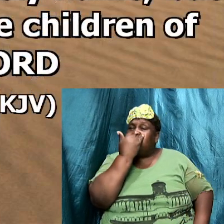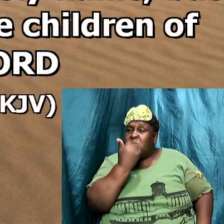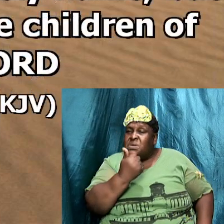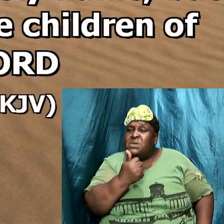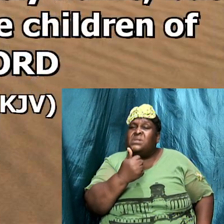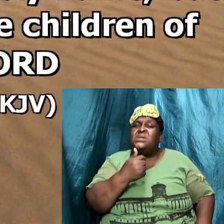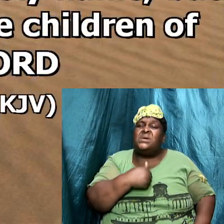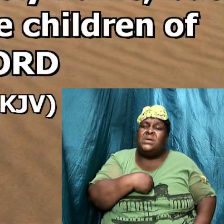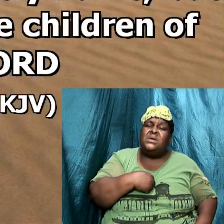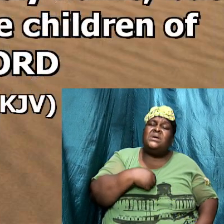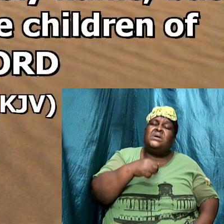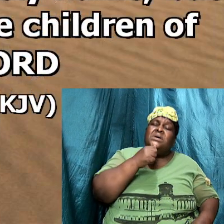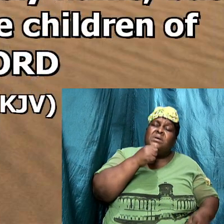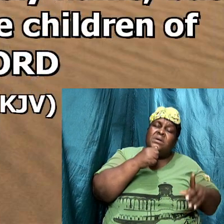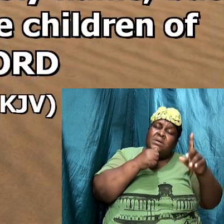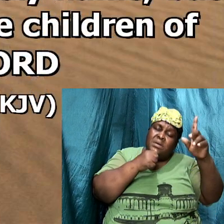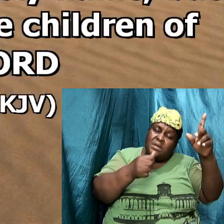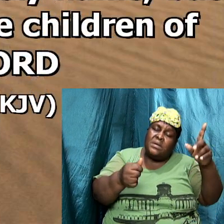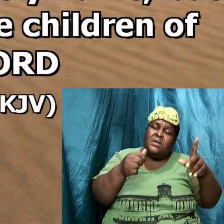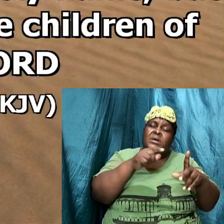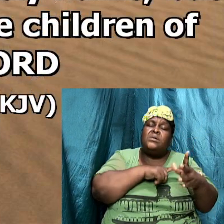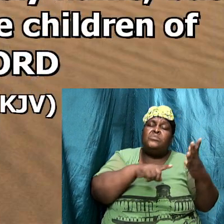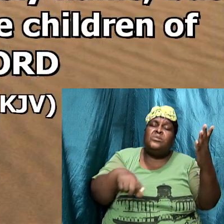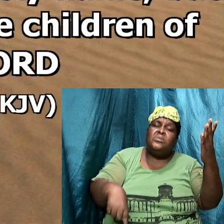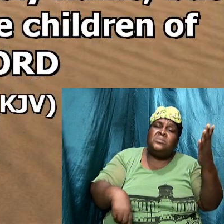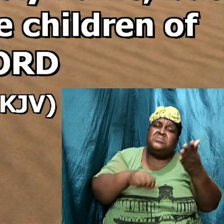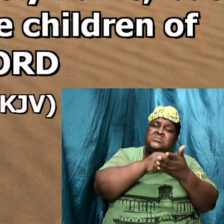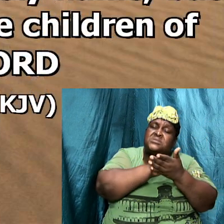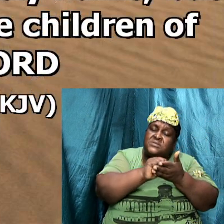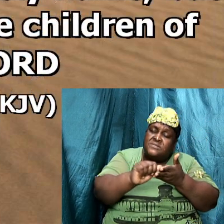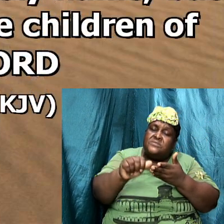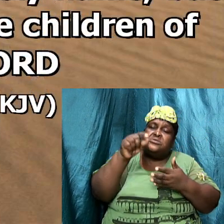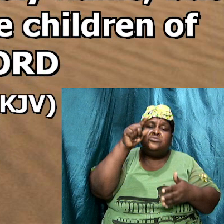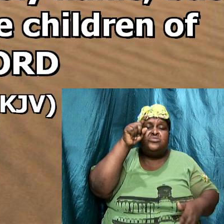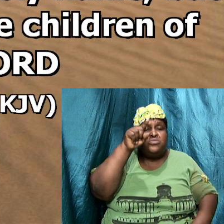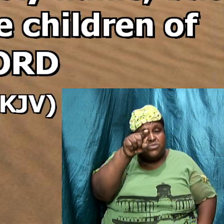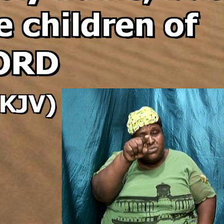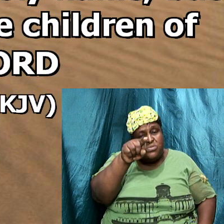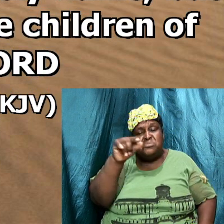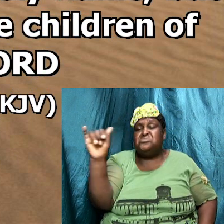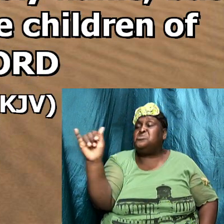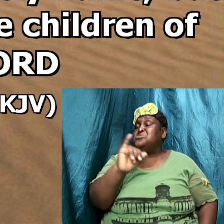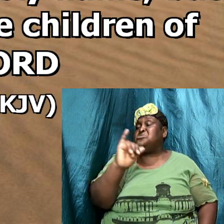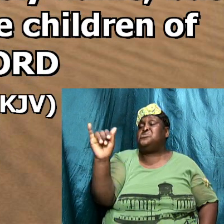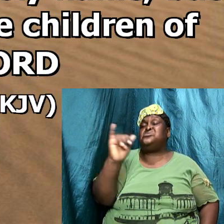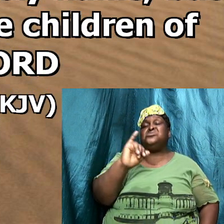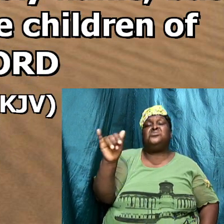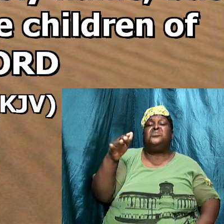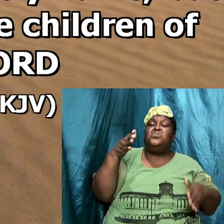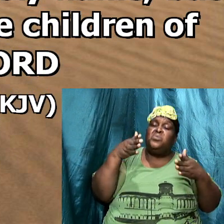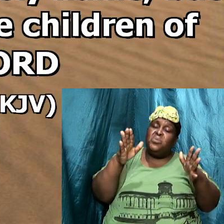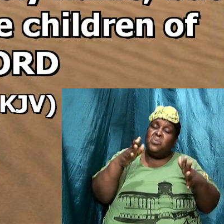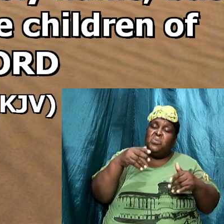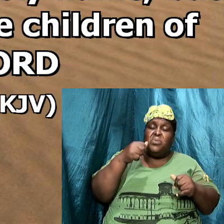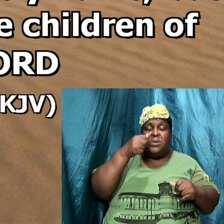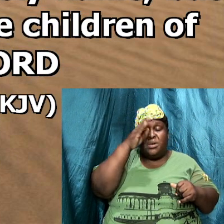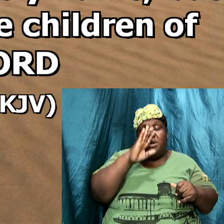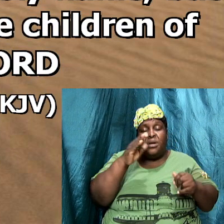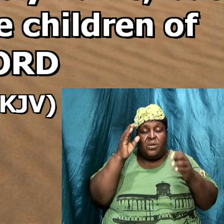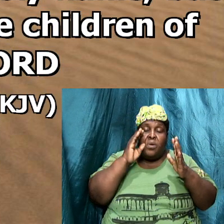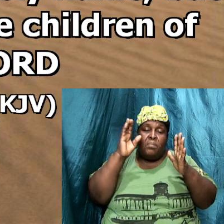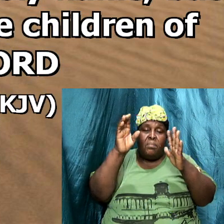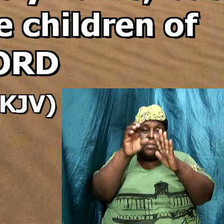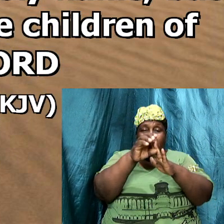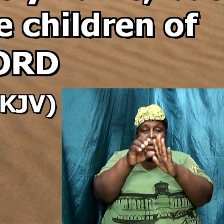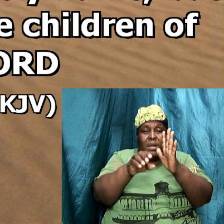who sanctifies you. In the same breath God commands us to be holy.